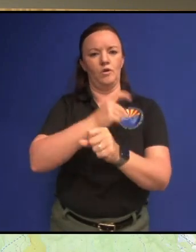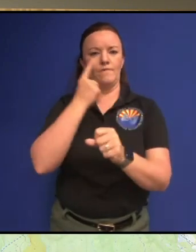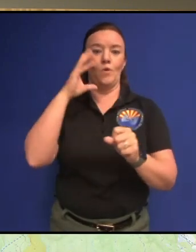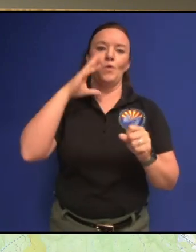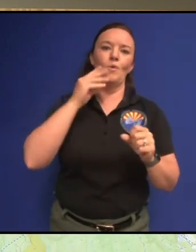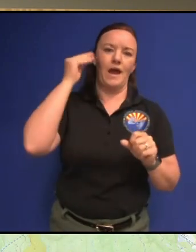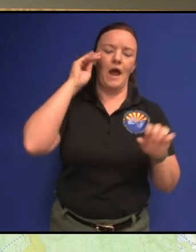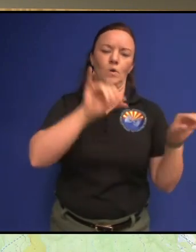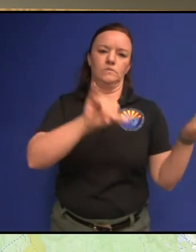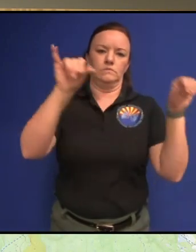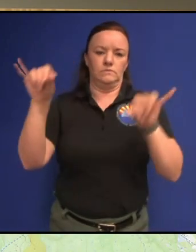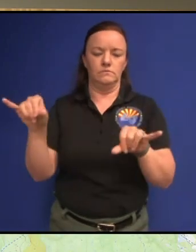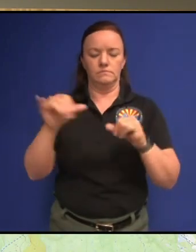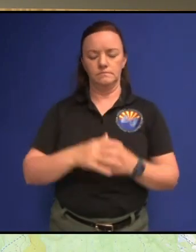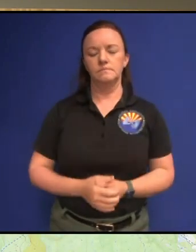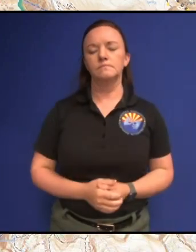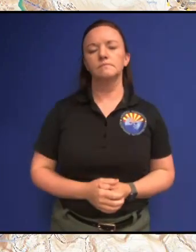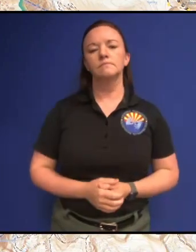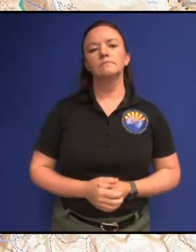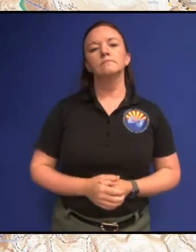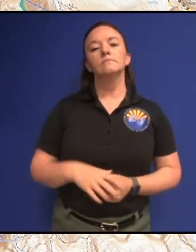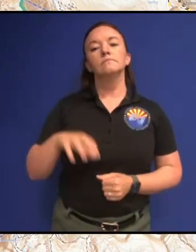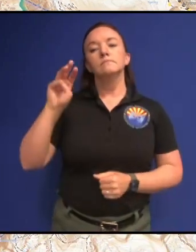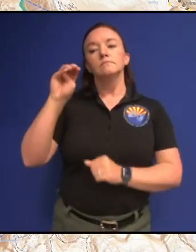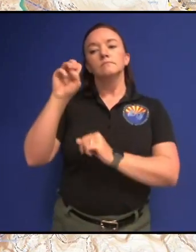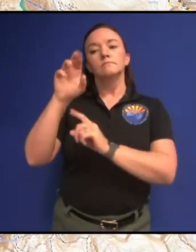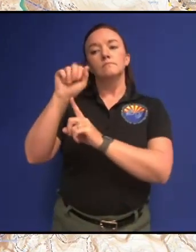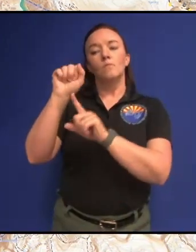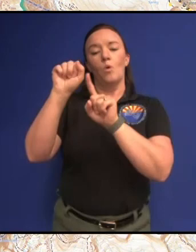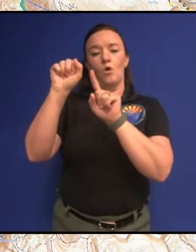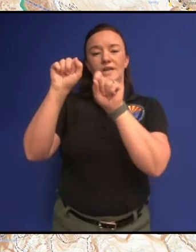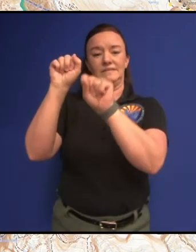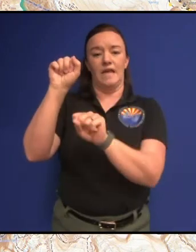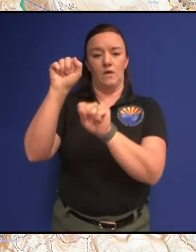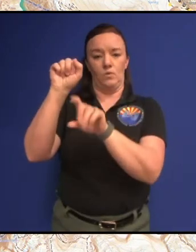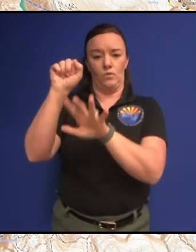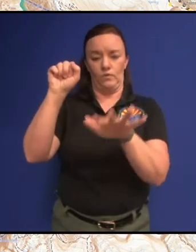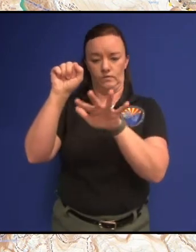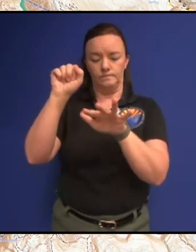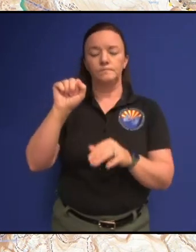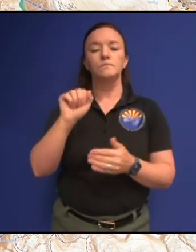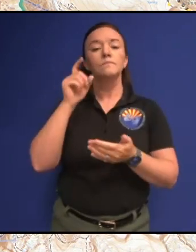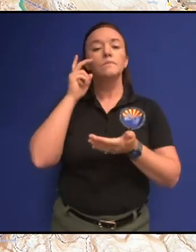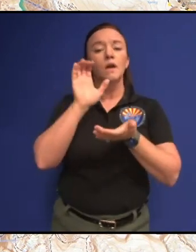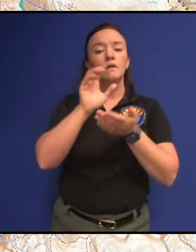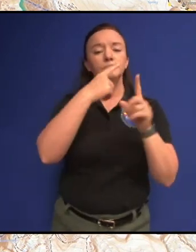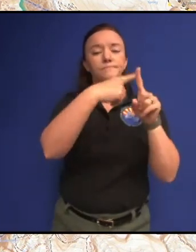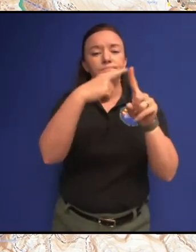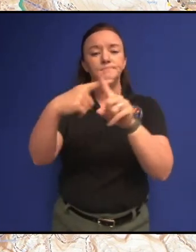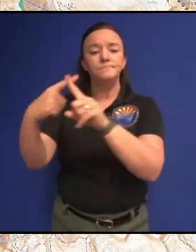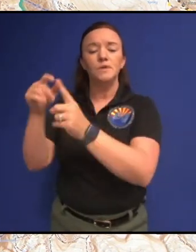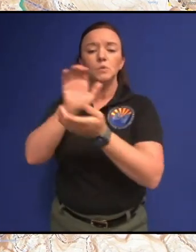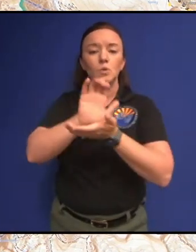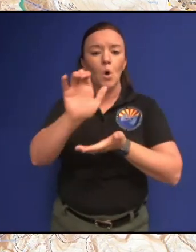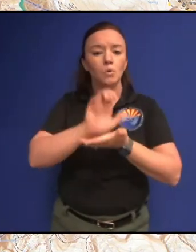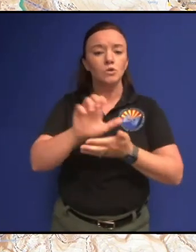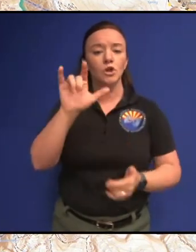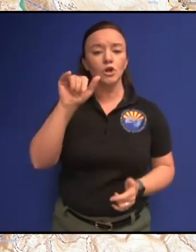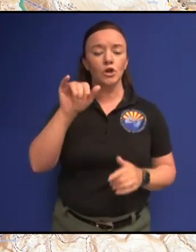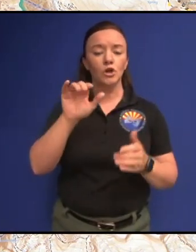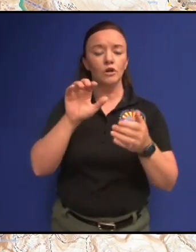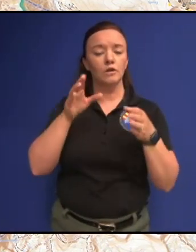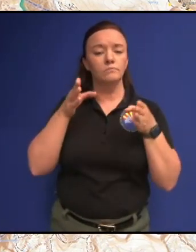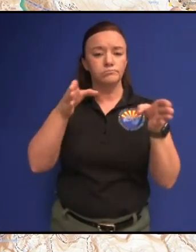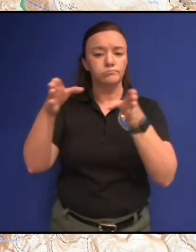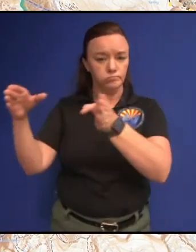here in the south south of Mora and you'll see all these dozer lines down here are red so they're they're red because they